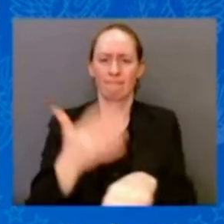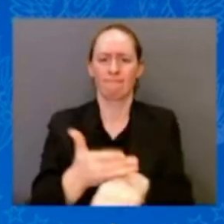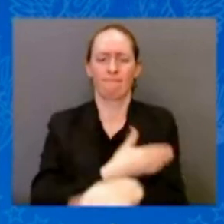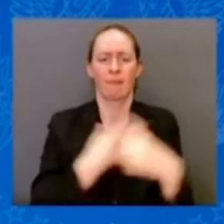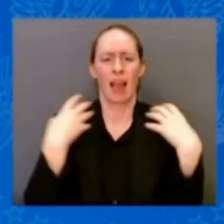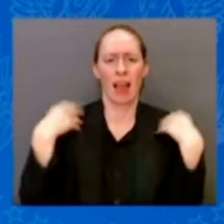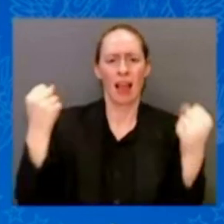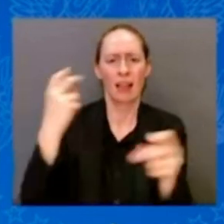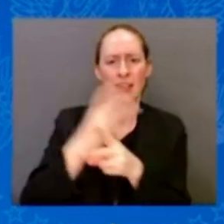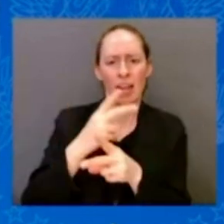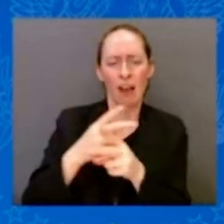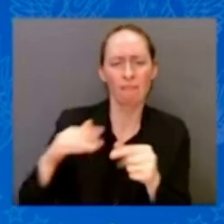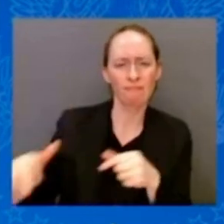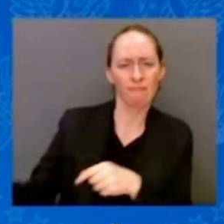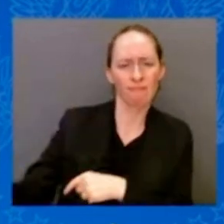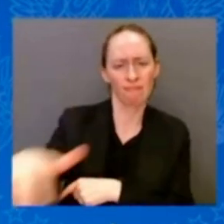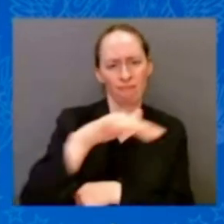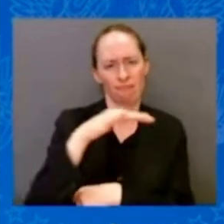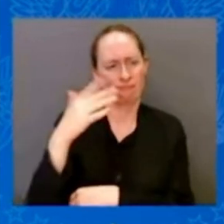admire Charlie Crist. Charlie?